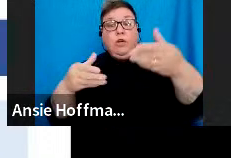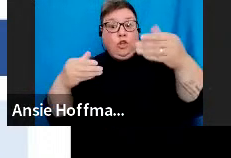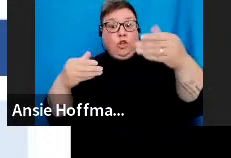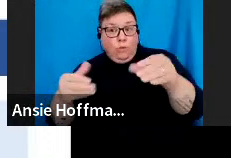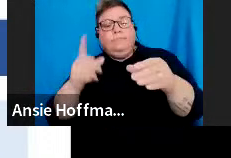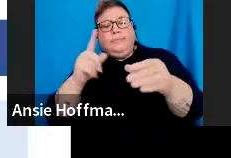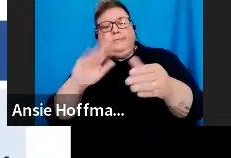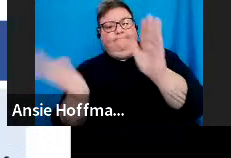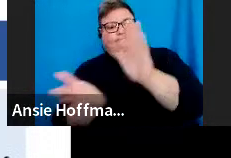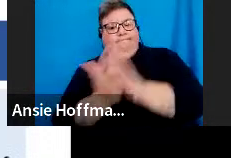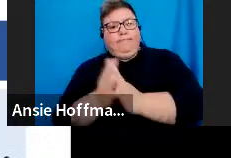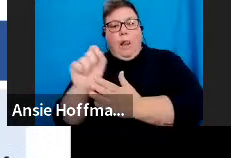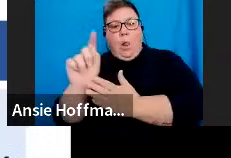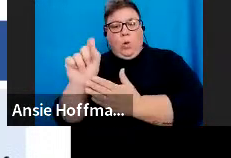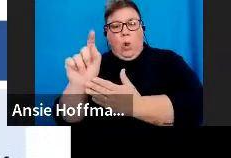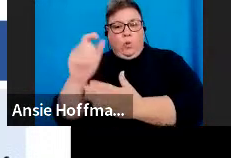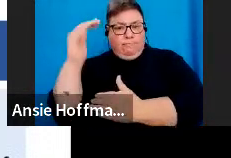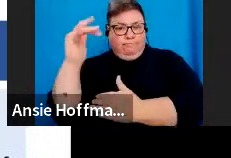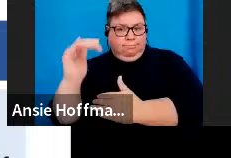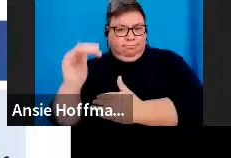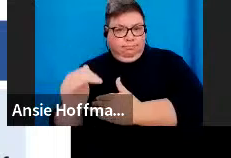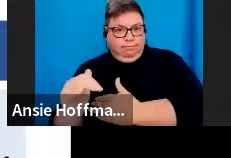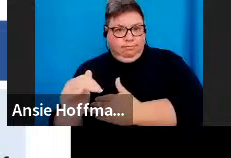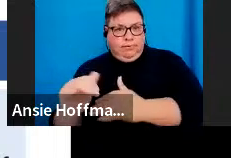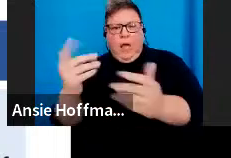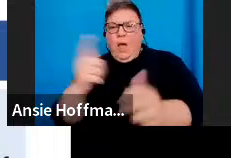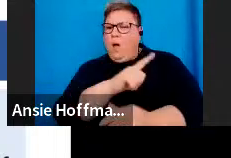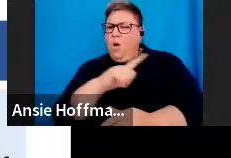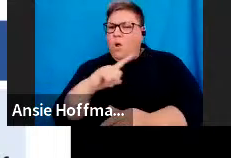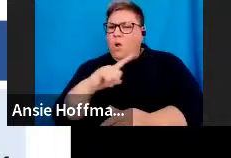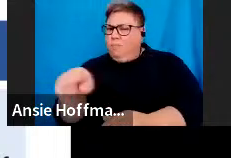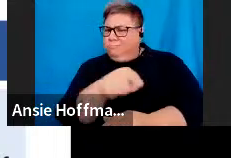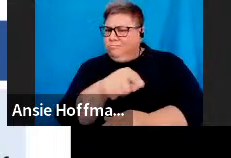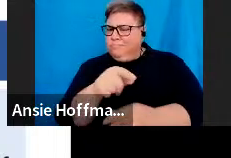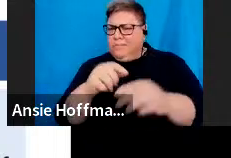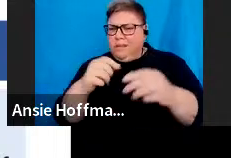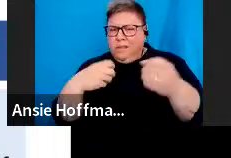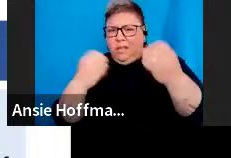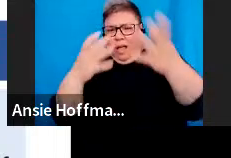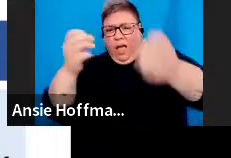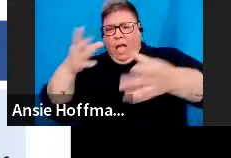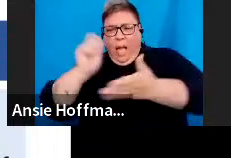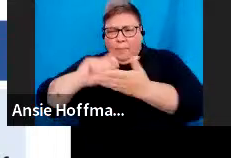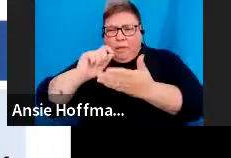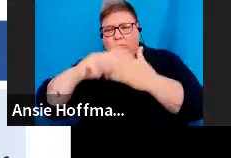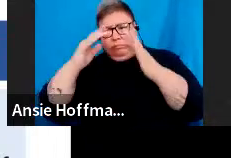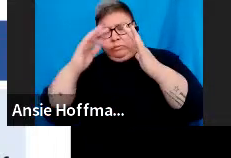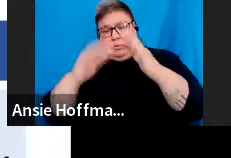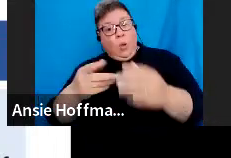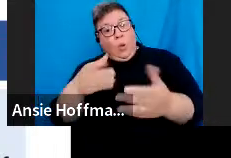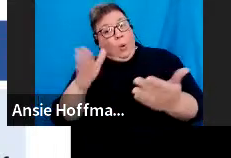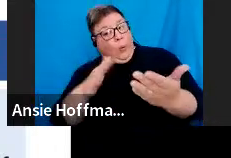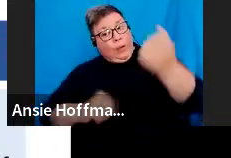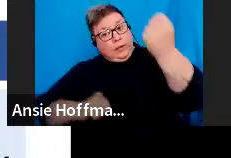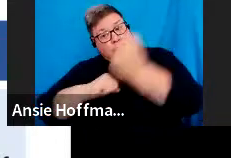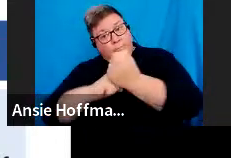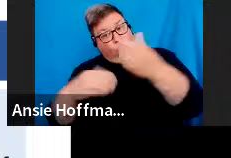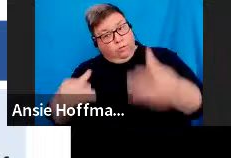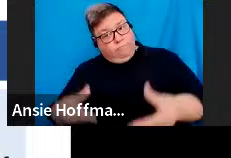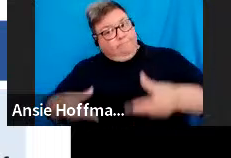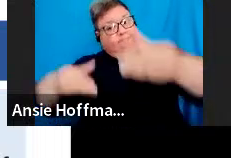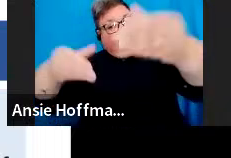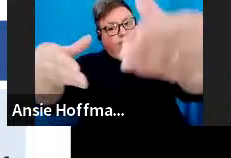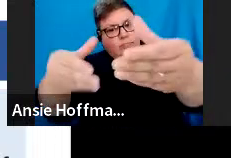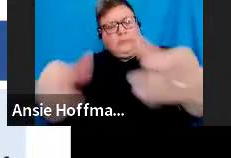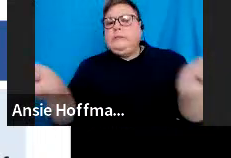uploaded. All right, so how long does this take? For applications with no supporting documents, the response is the same